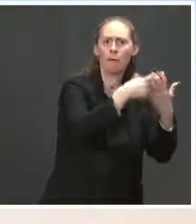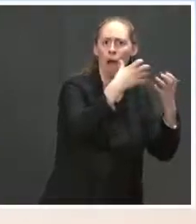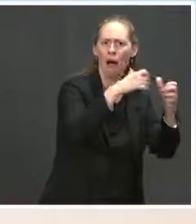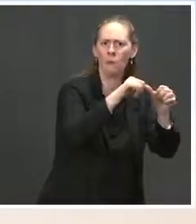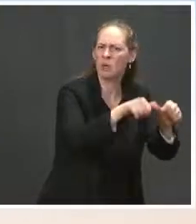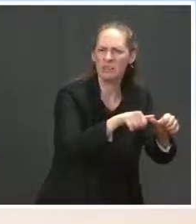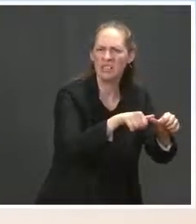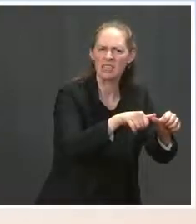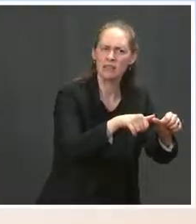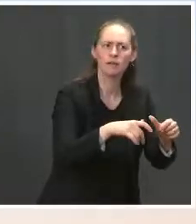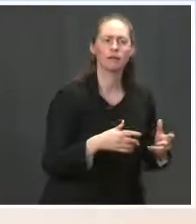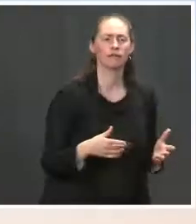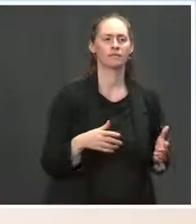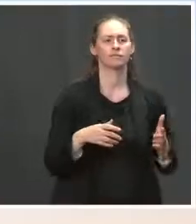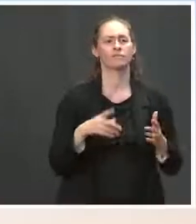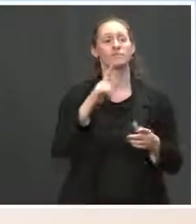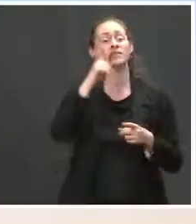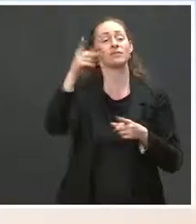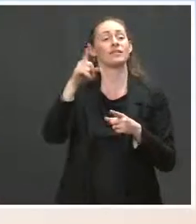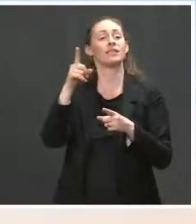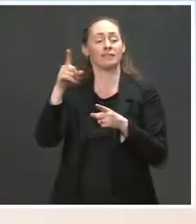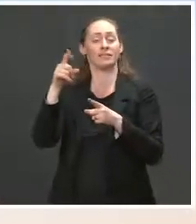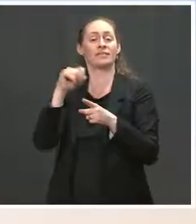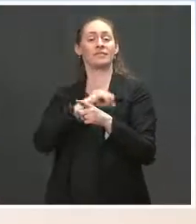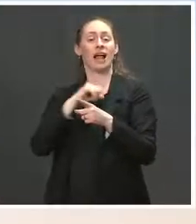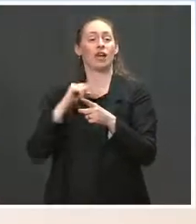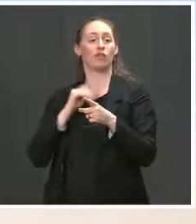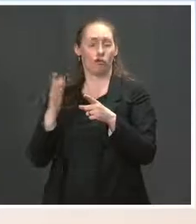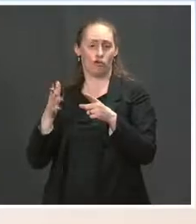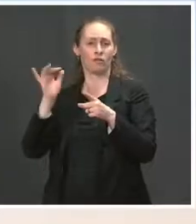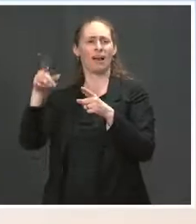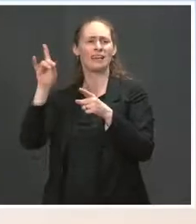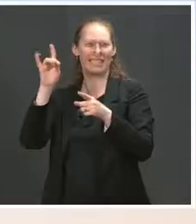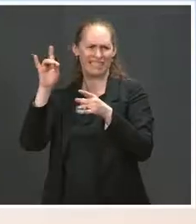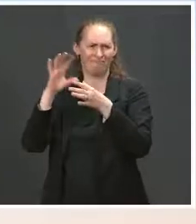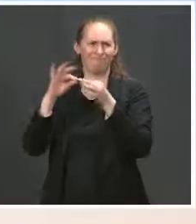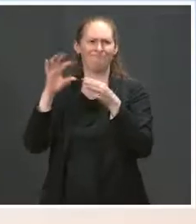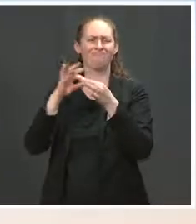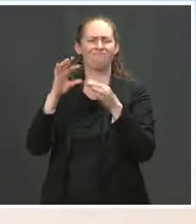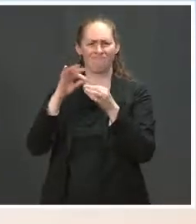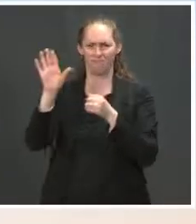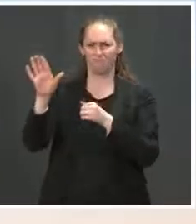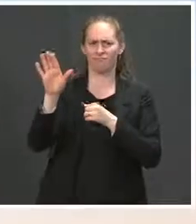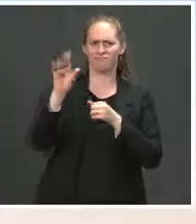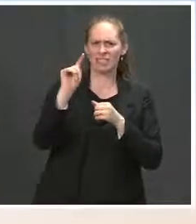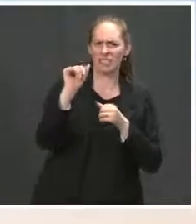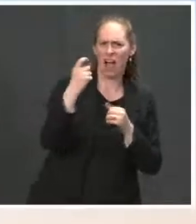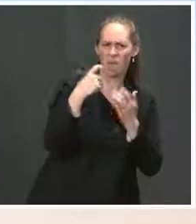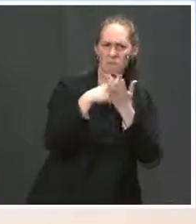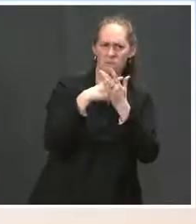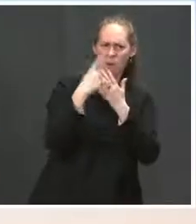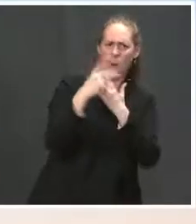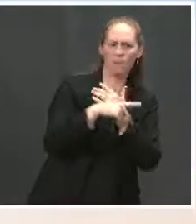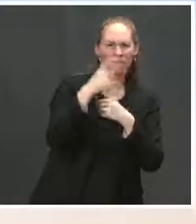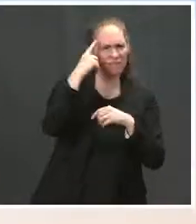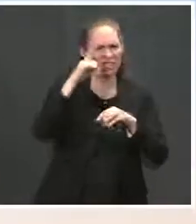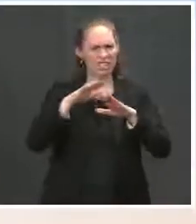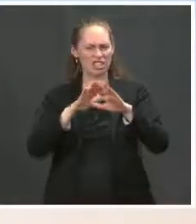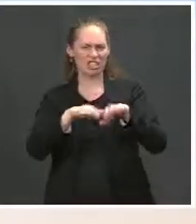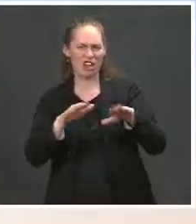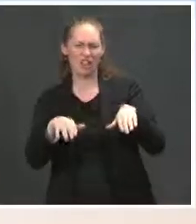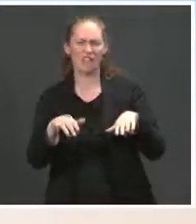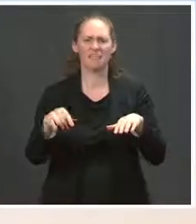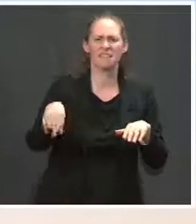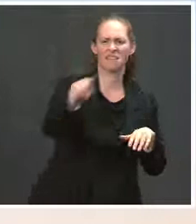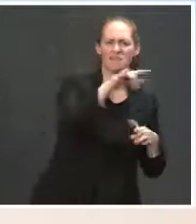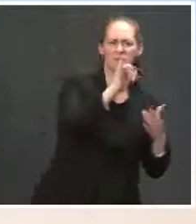his own child tax credit plan. And you mentioned a couple of others who have spoken in support of an extension of the child's tax credit in different